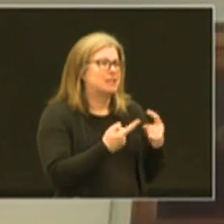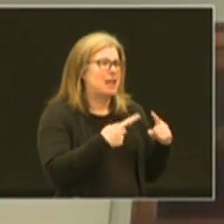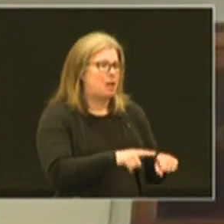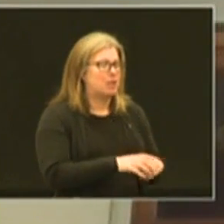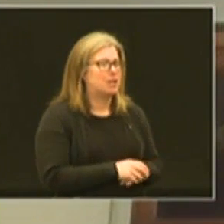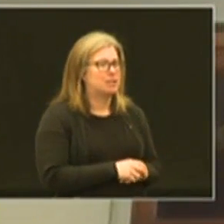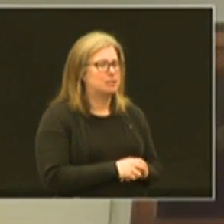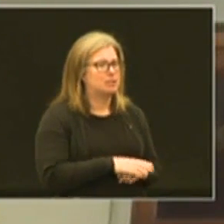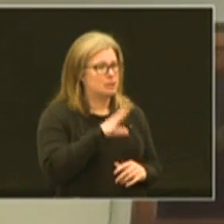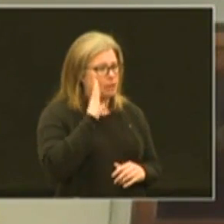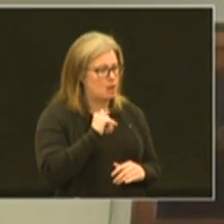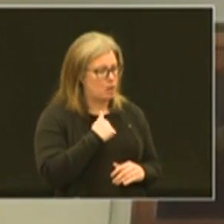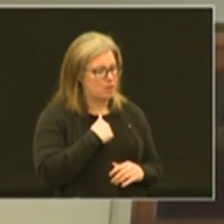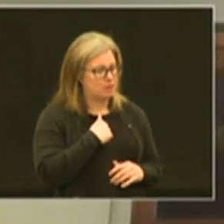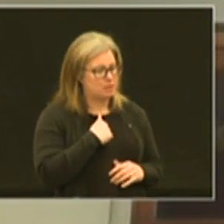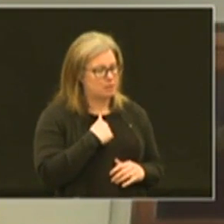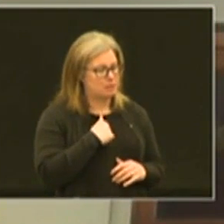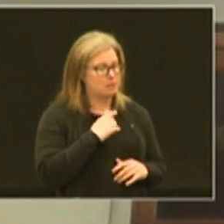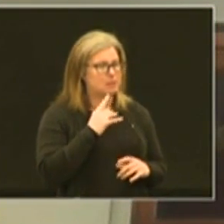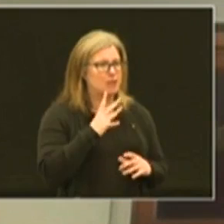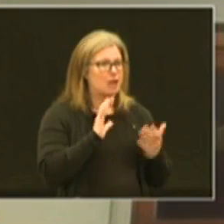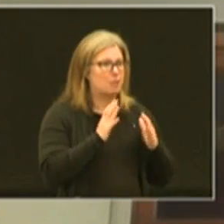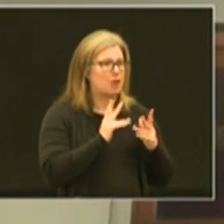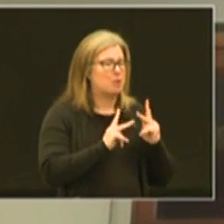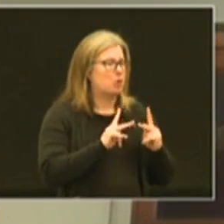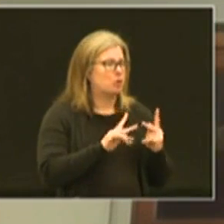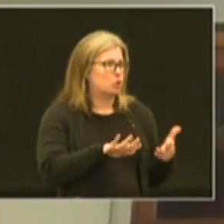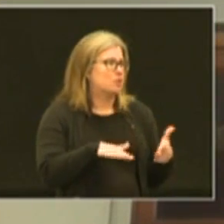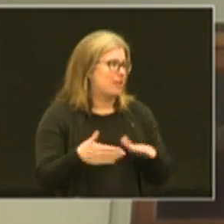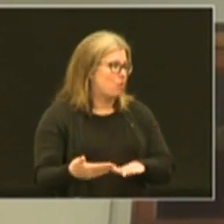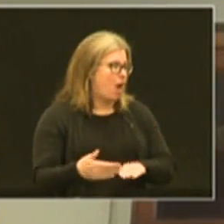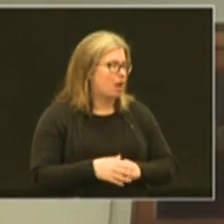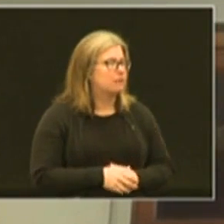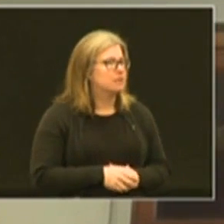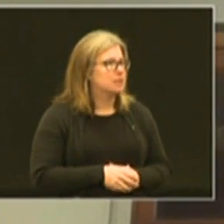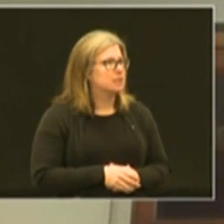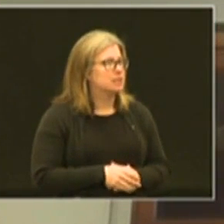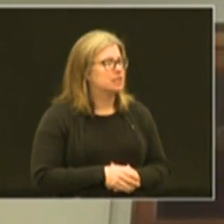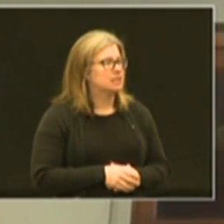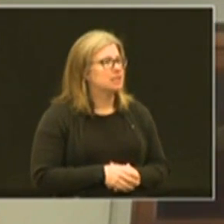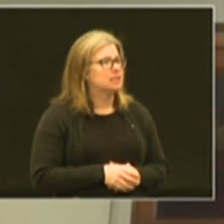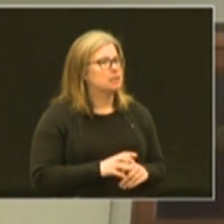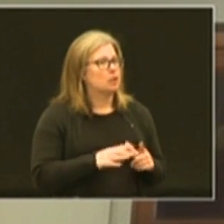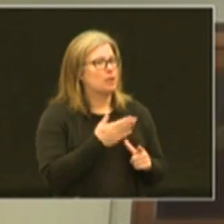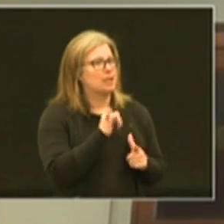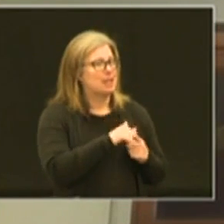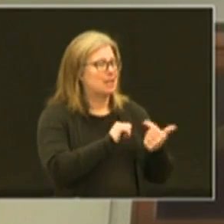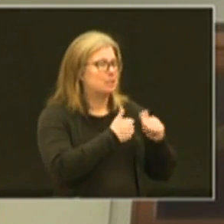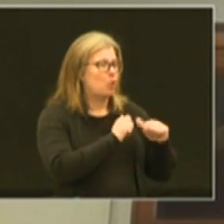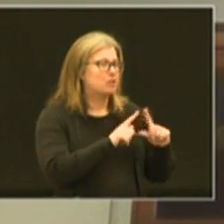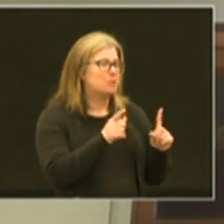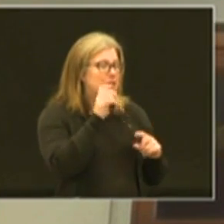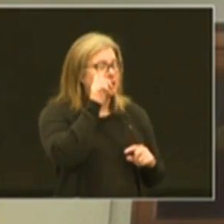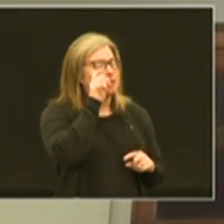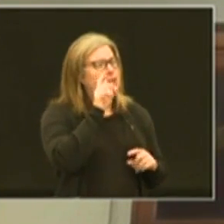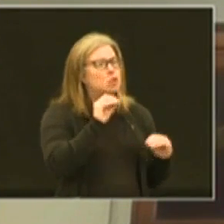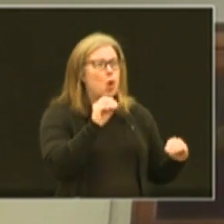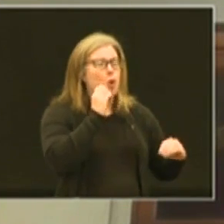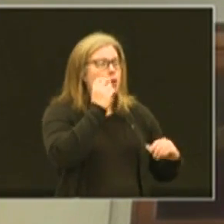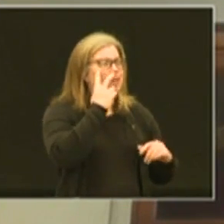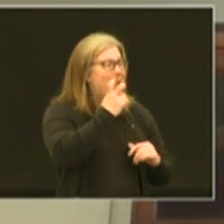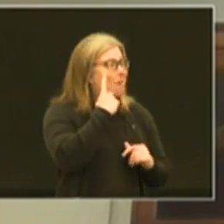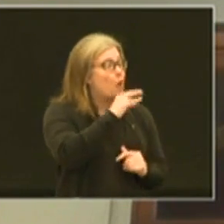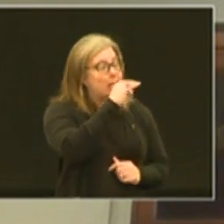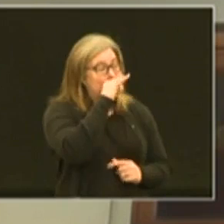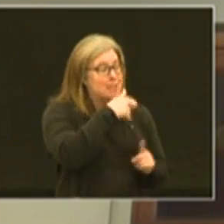and and you know you hate to compare we have people losing their lives um to things like sports but there is no doubt for